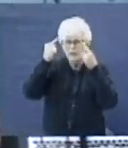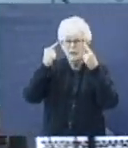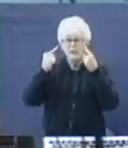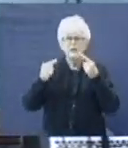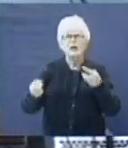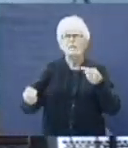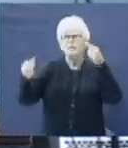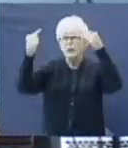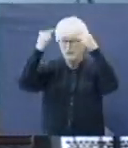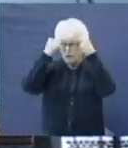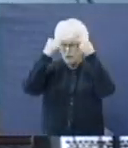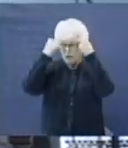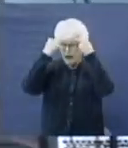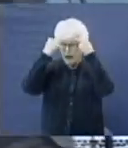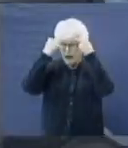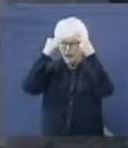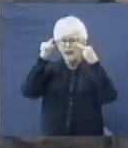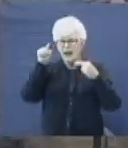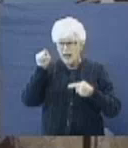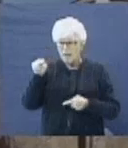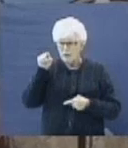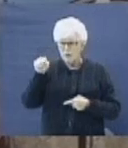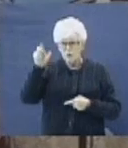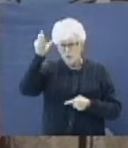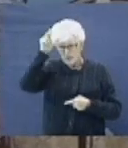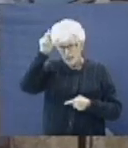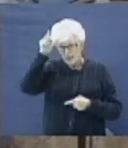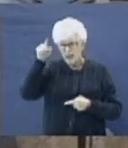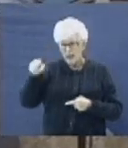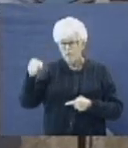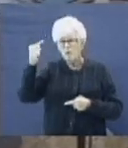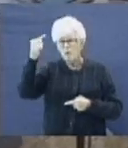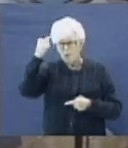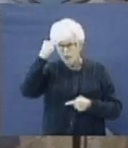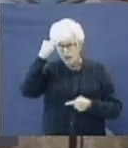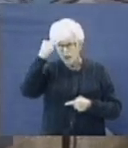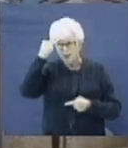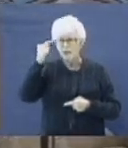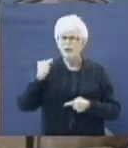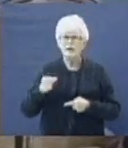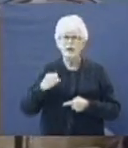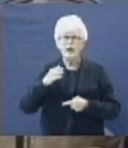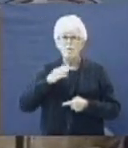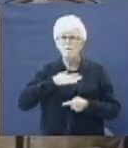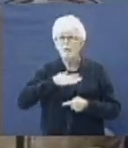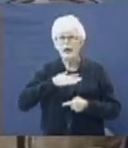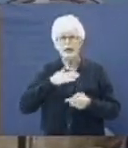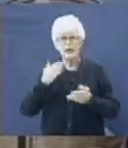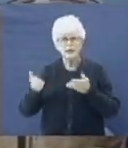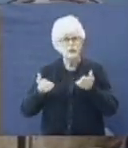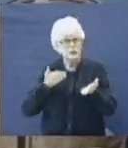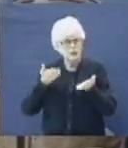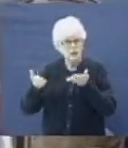put it on your mind? Hast thou considered my servant?